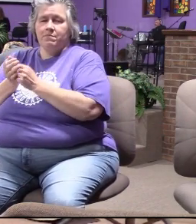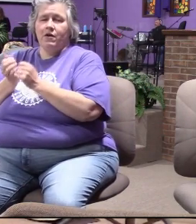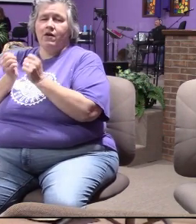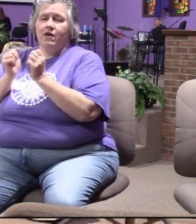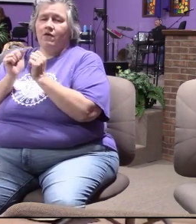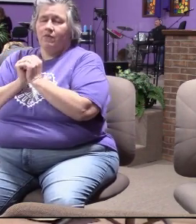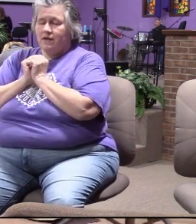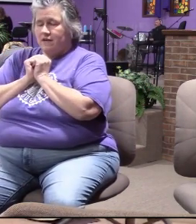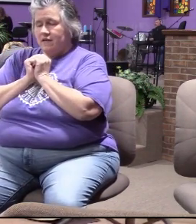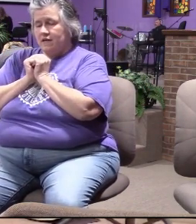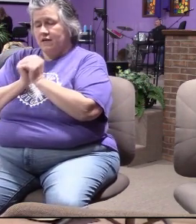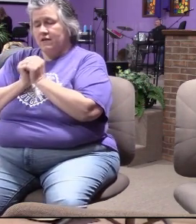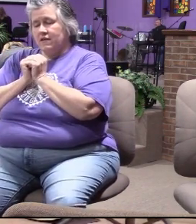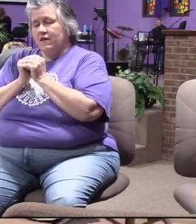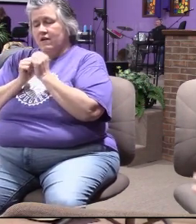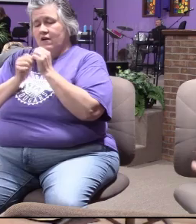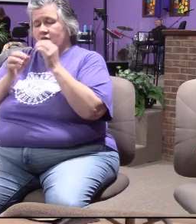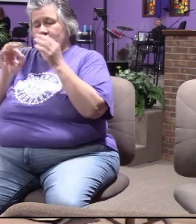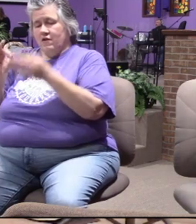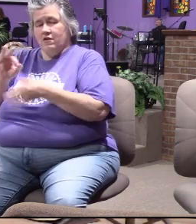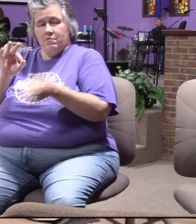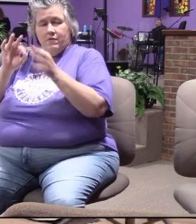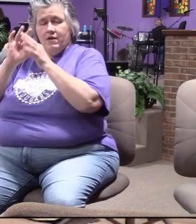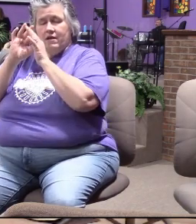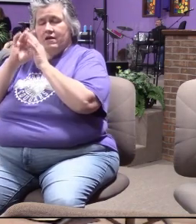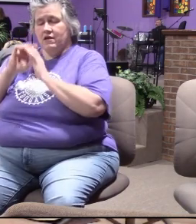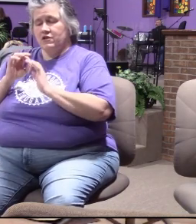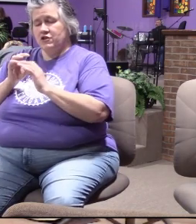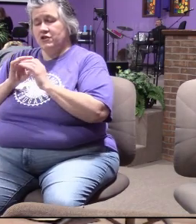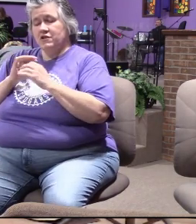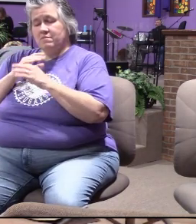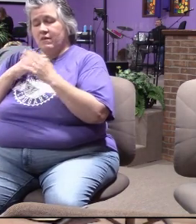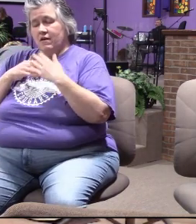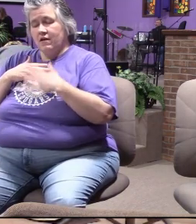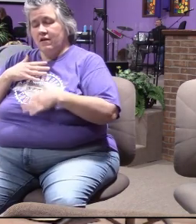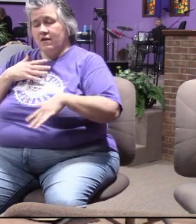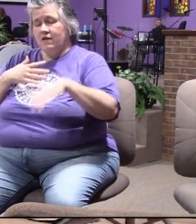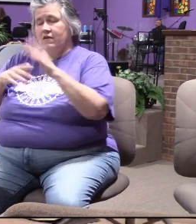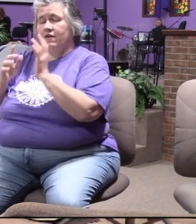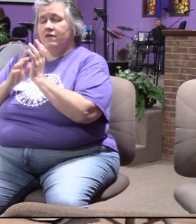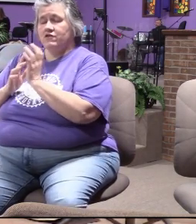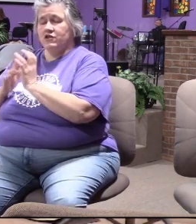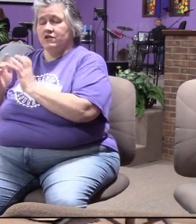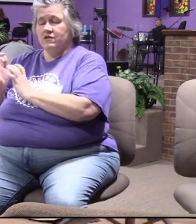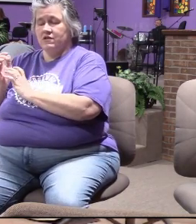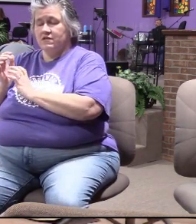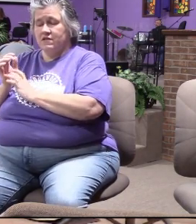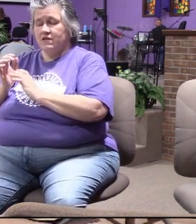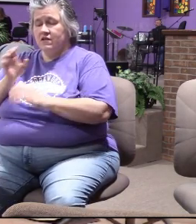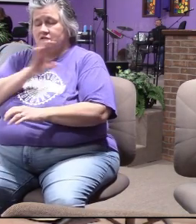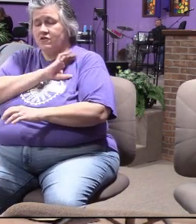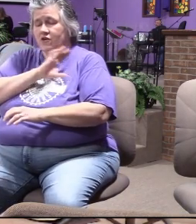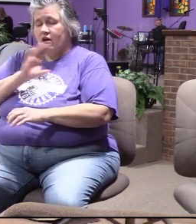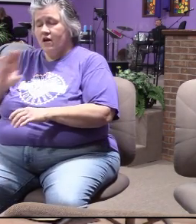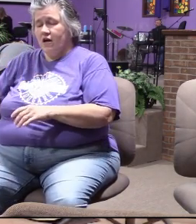poured with the precious blood of Jesus